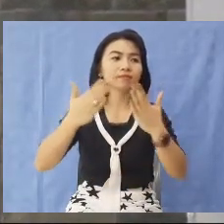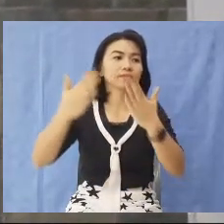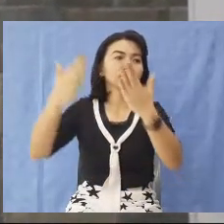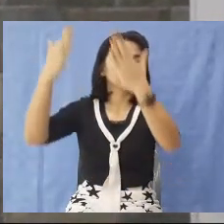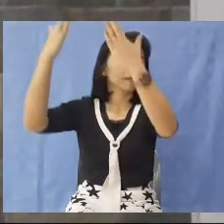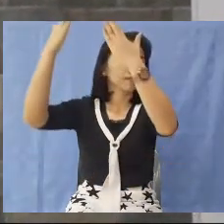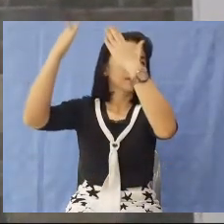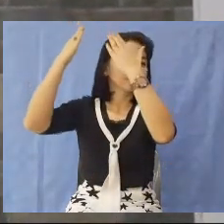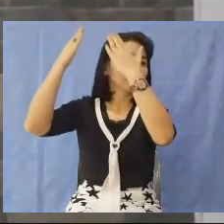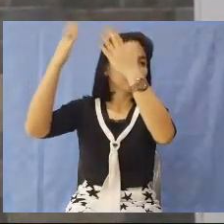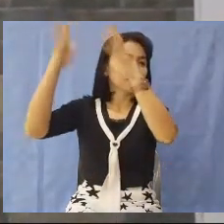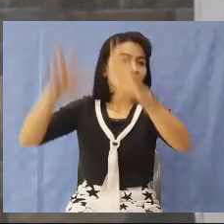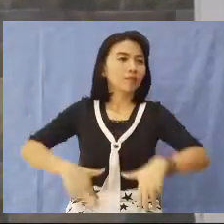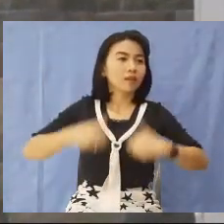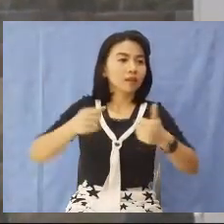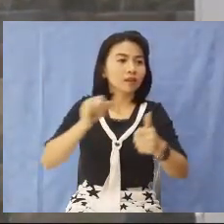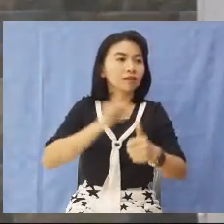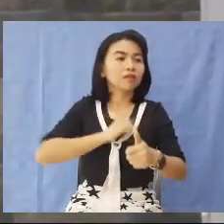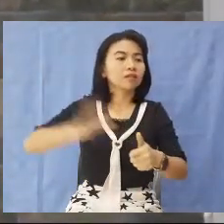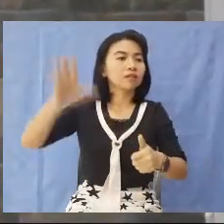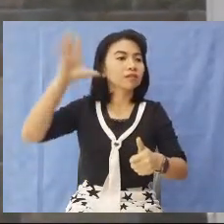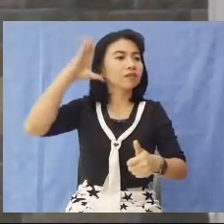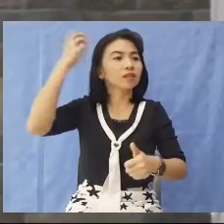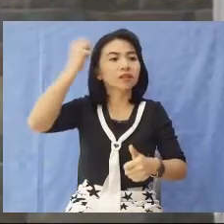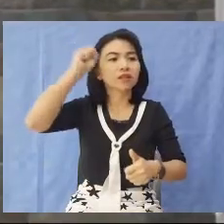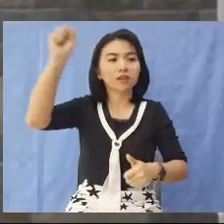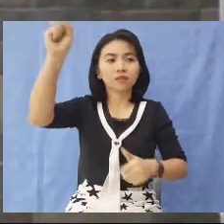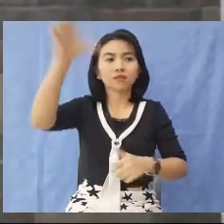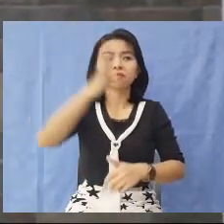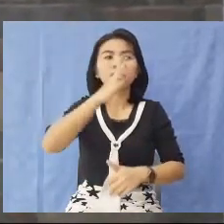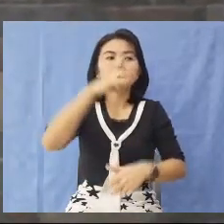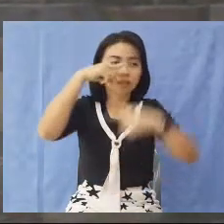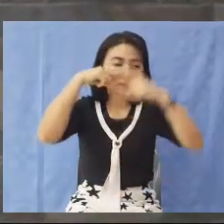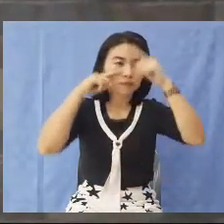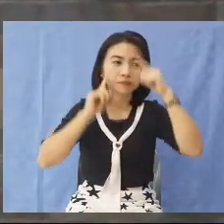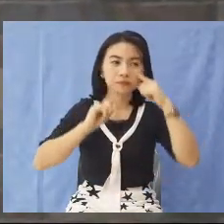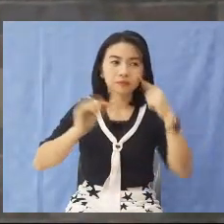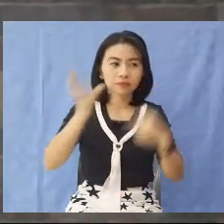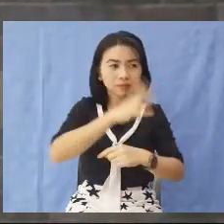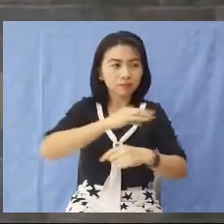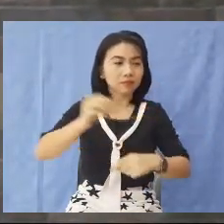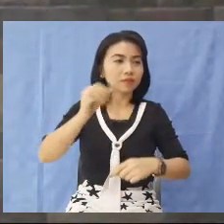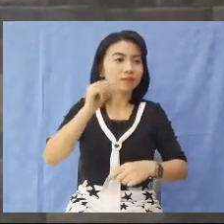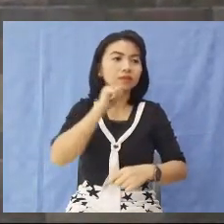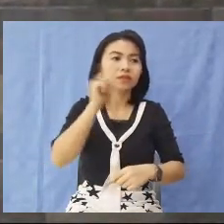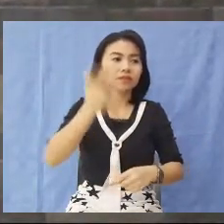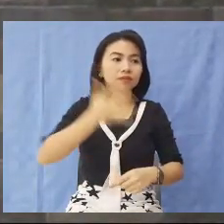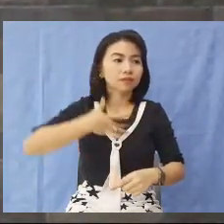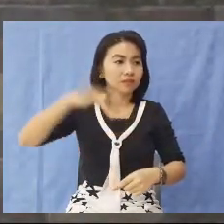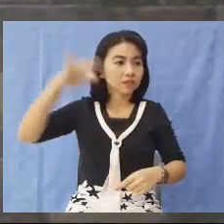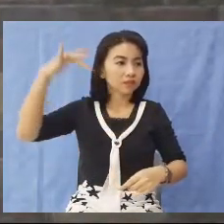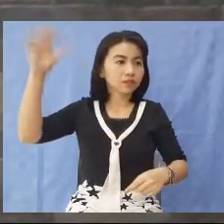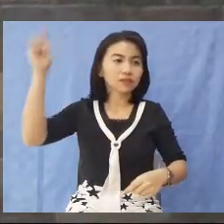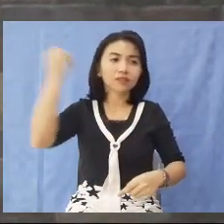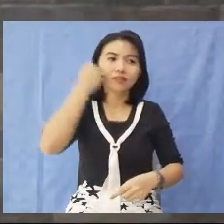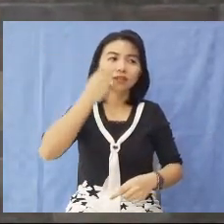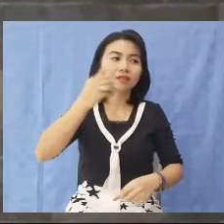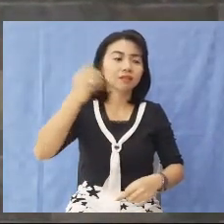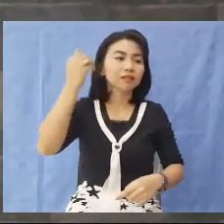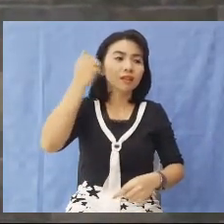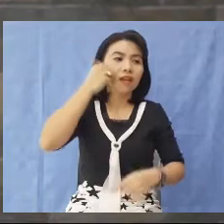thank you? How could I hear his mother cry and not feel ashamed?